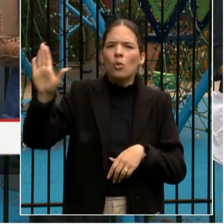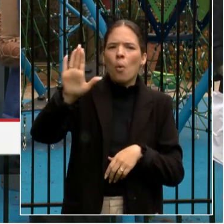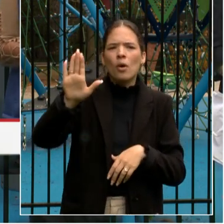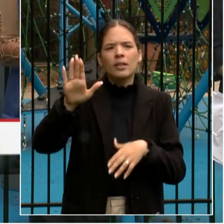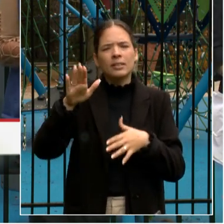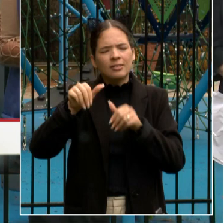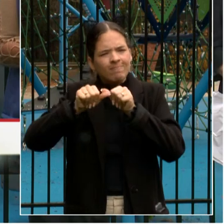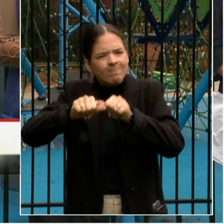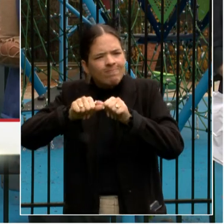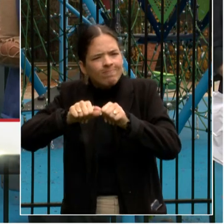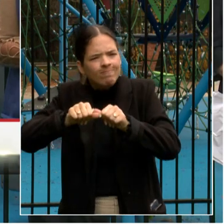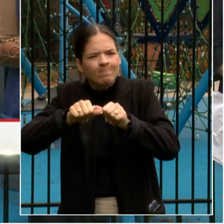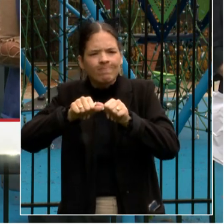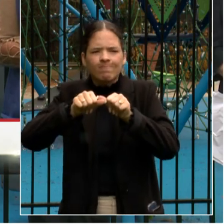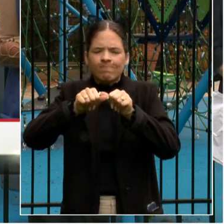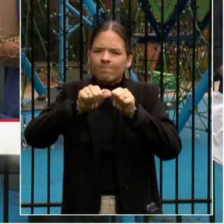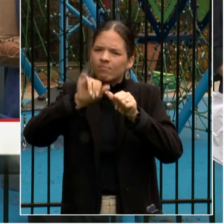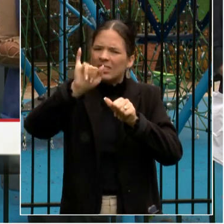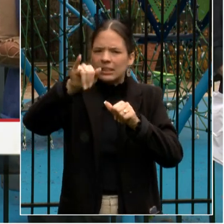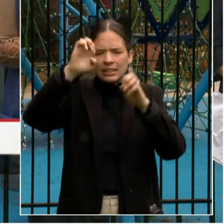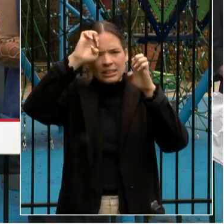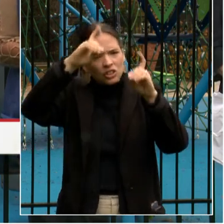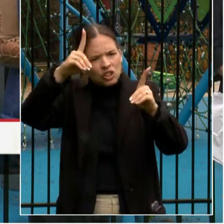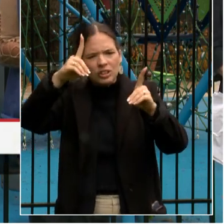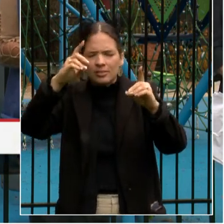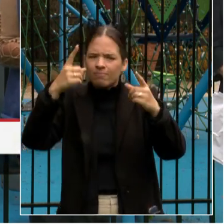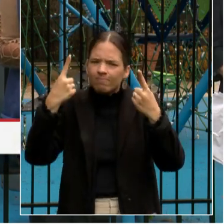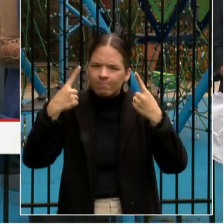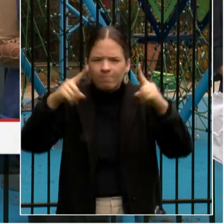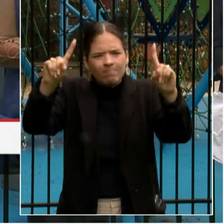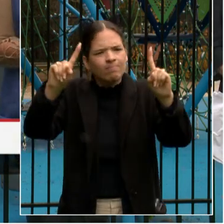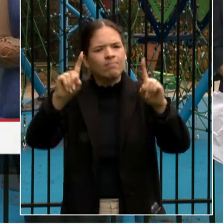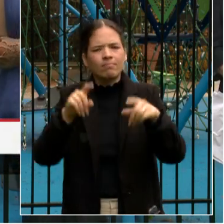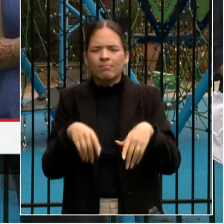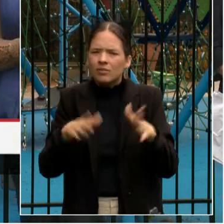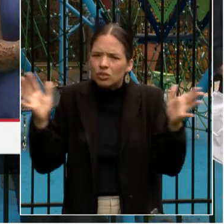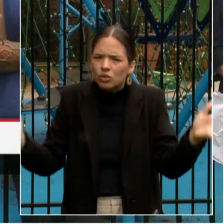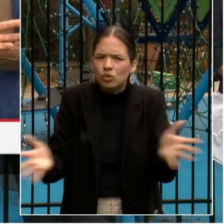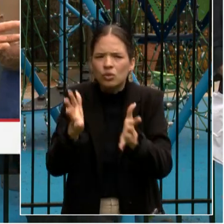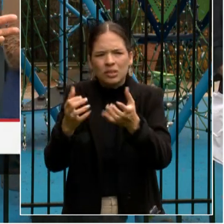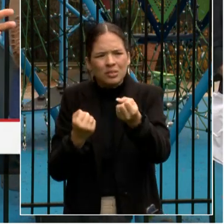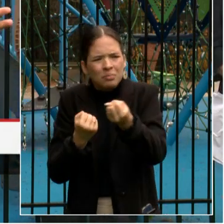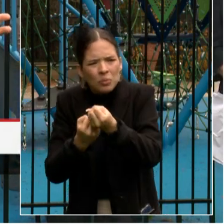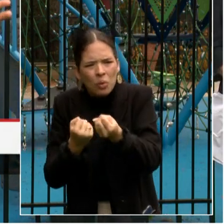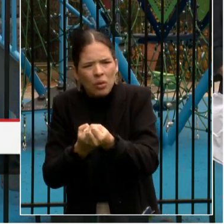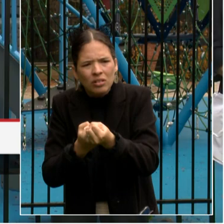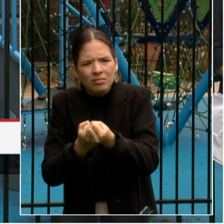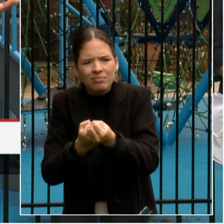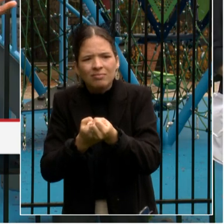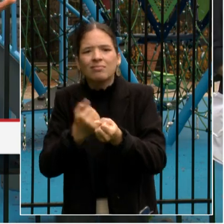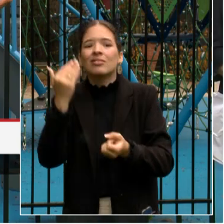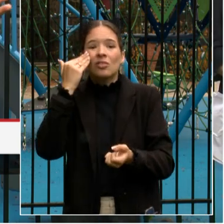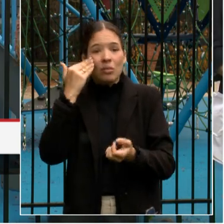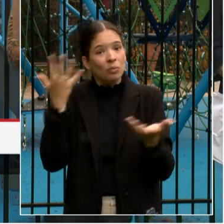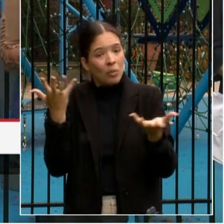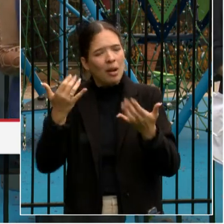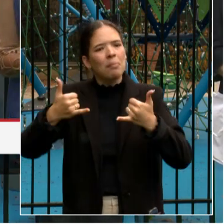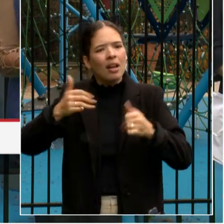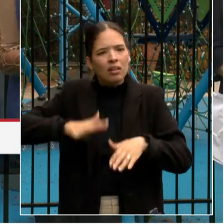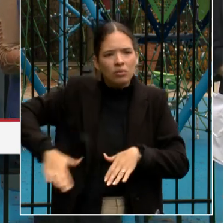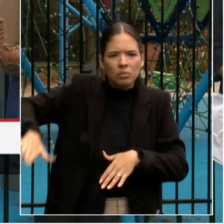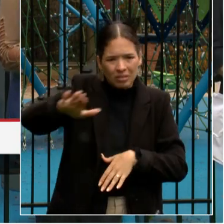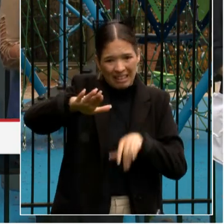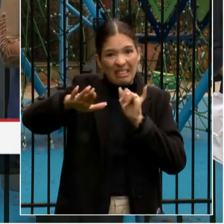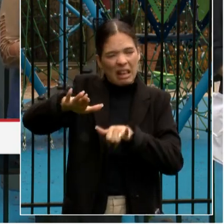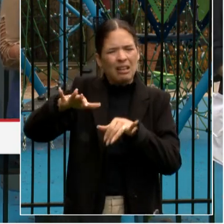educational excellence and to continue to support students academically. We know that having play space is an important part of that. And